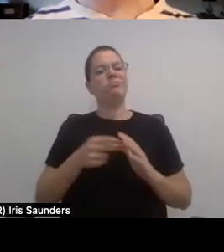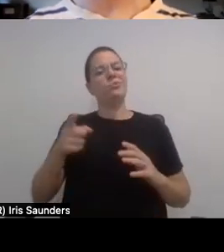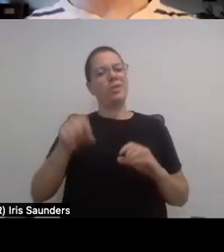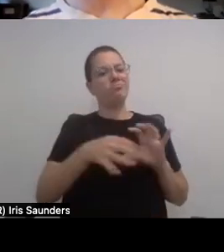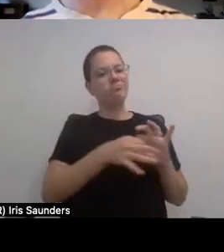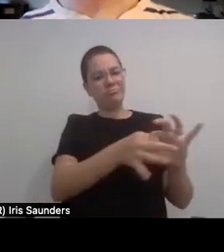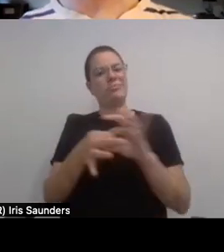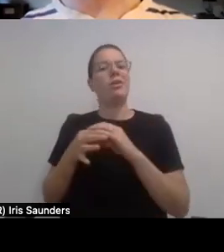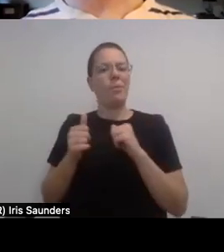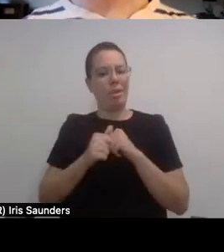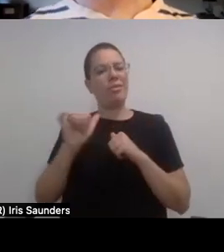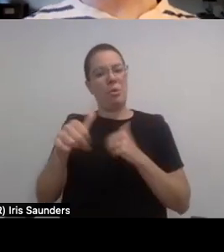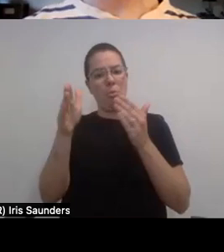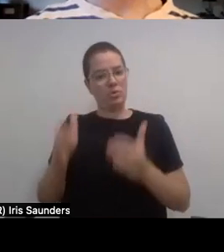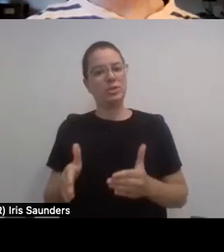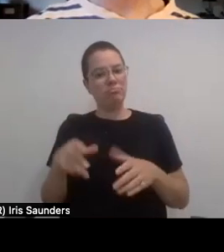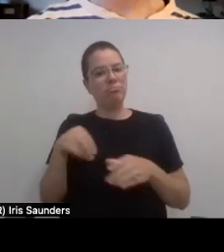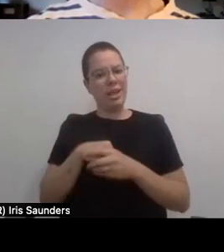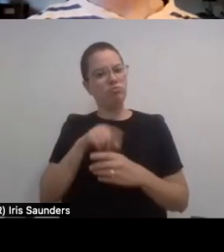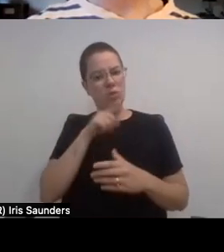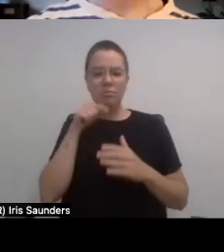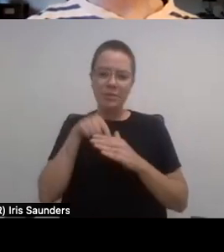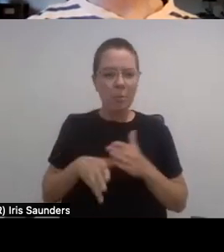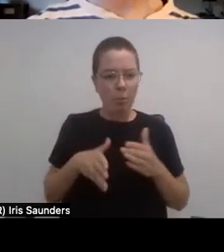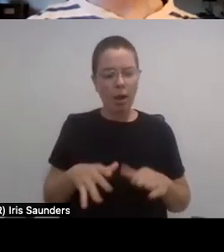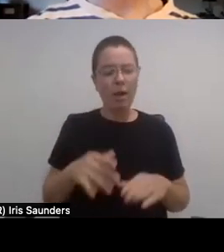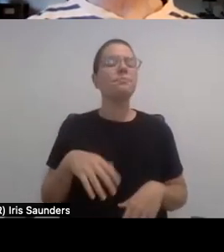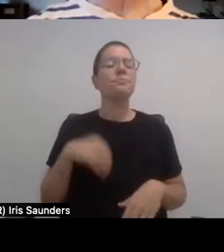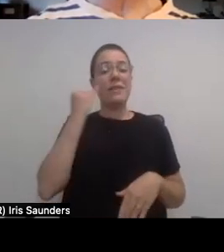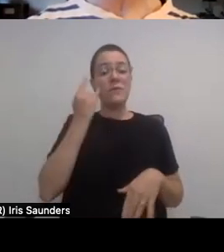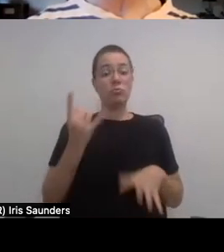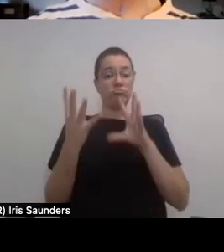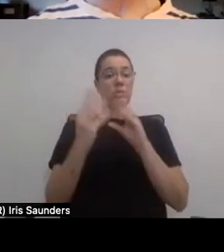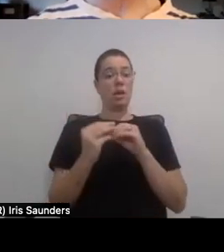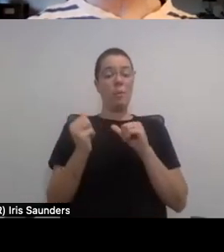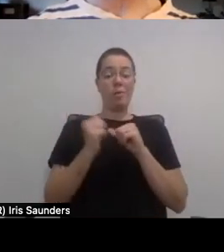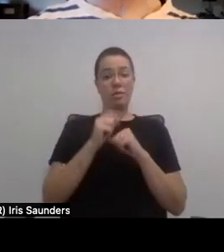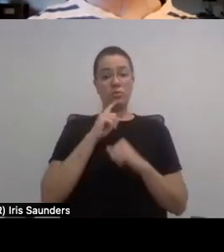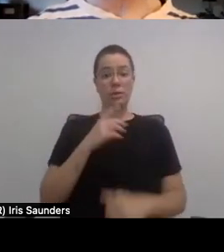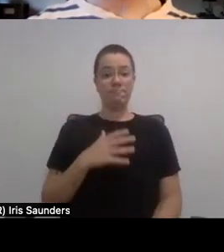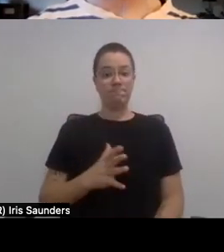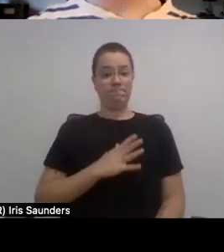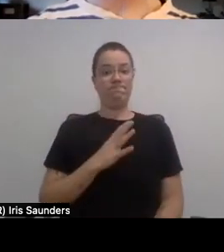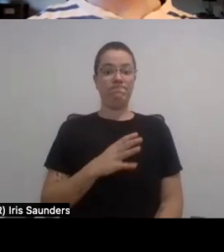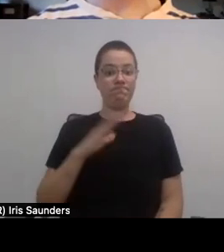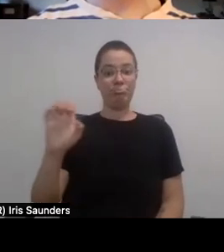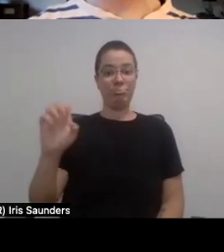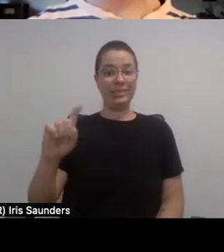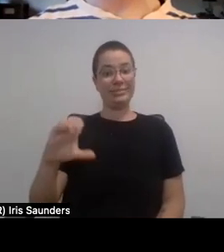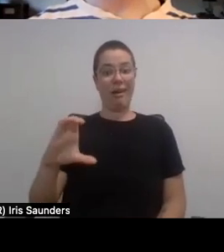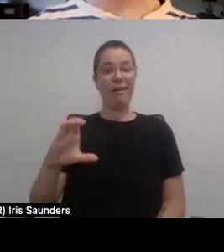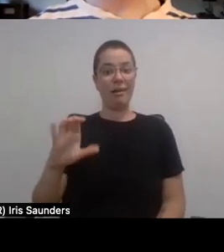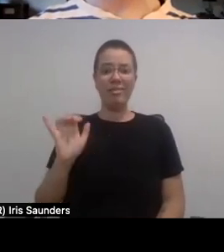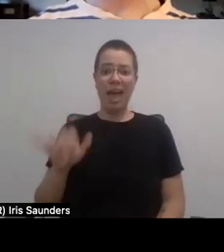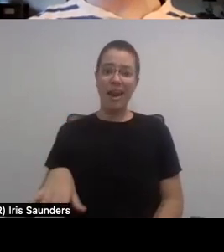easier. Because some people, if it's, you know, you're getting a meeting with a high-level executive, I mean, those are meetings that are really hard to